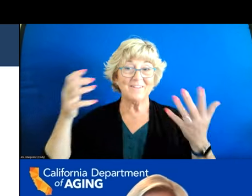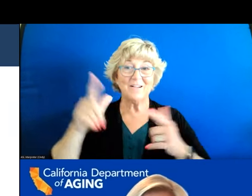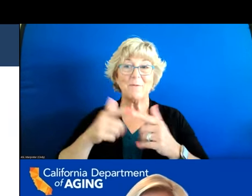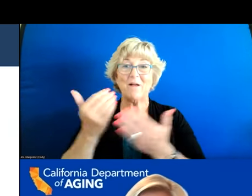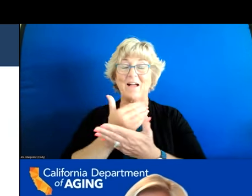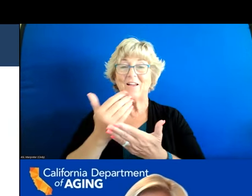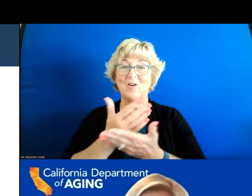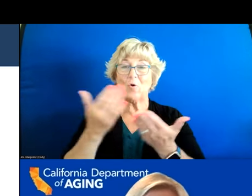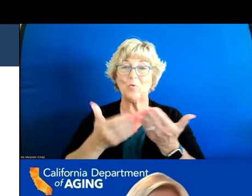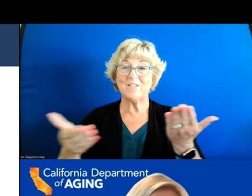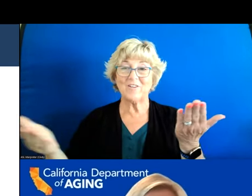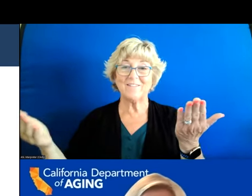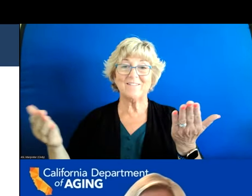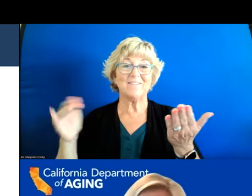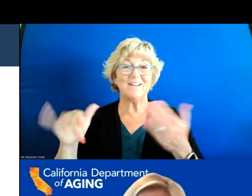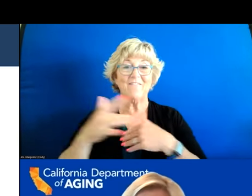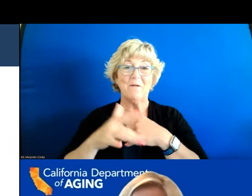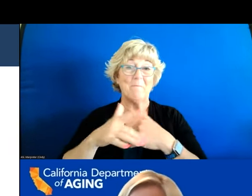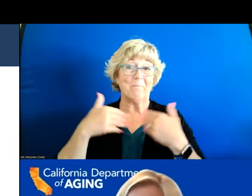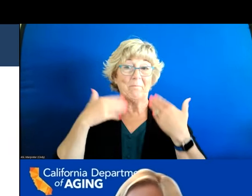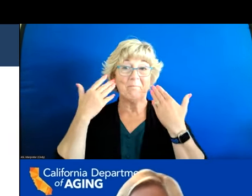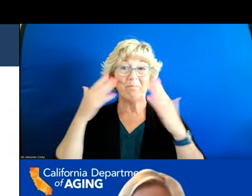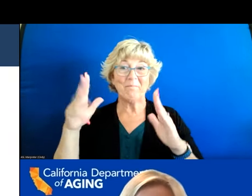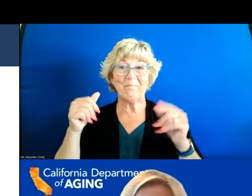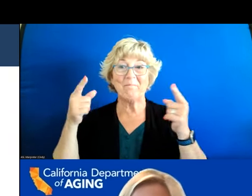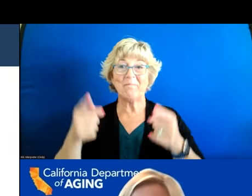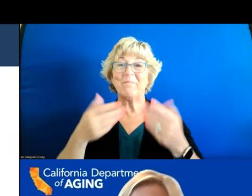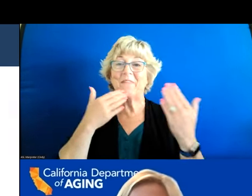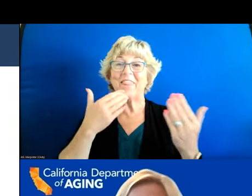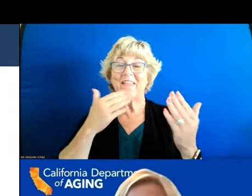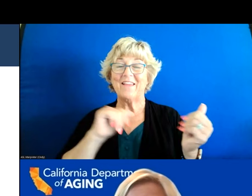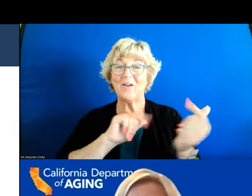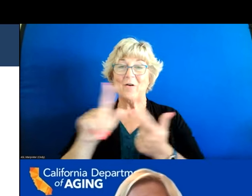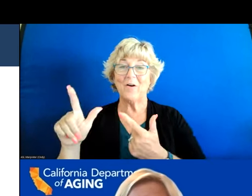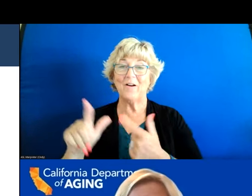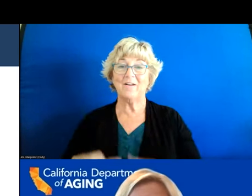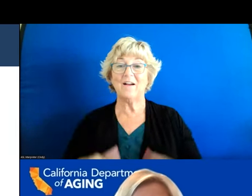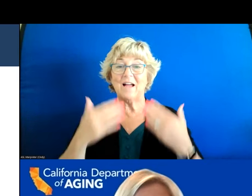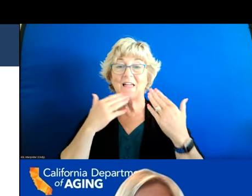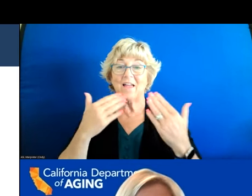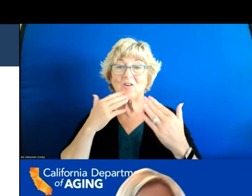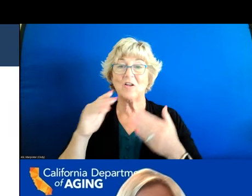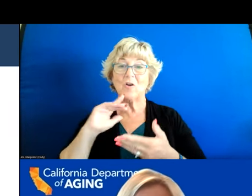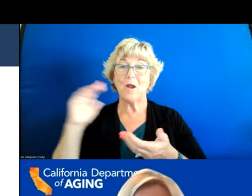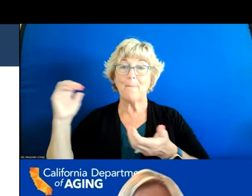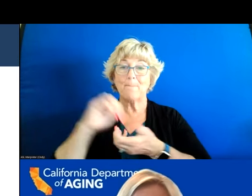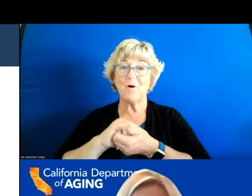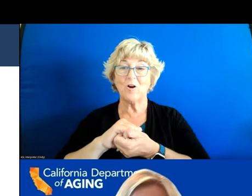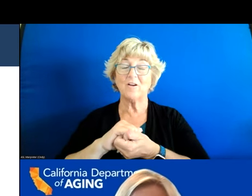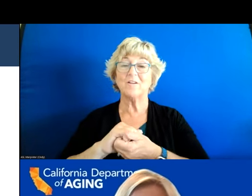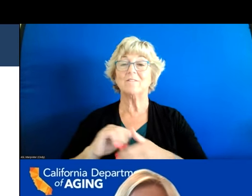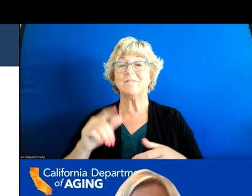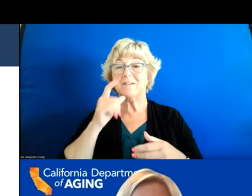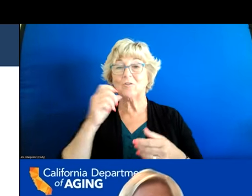sources um and resources that i didn't know existed um so thank you all thank you to our partnership committee members